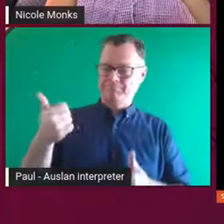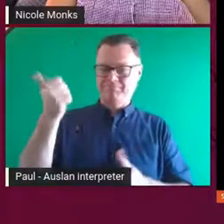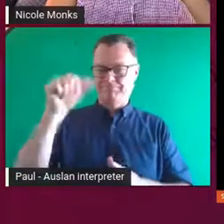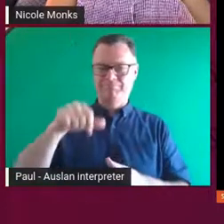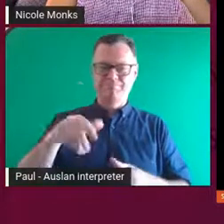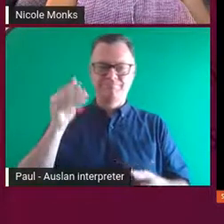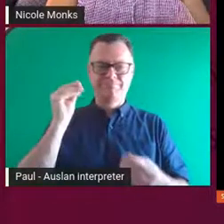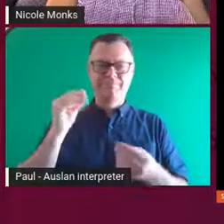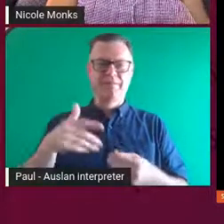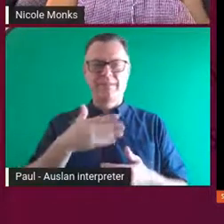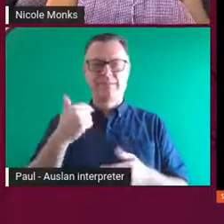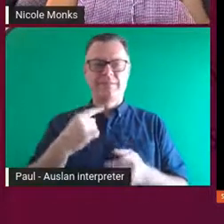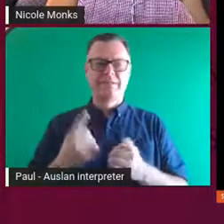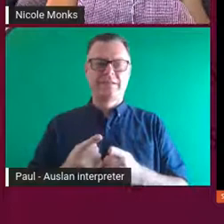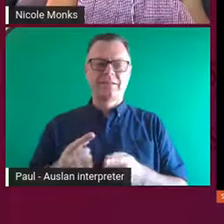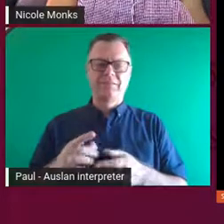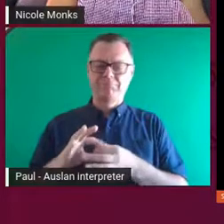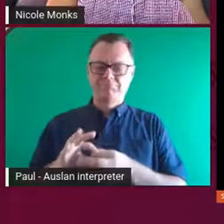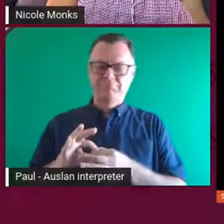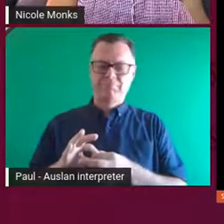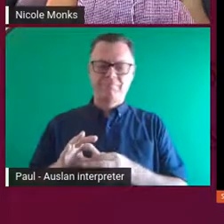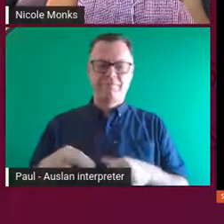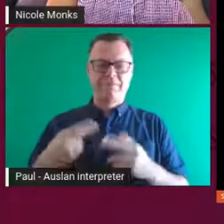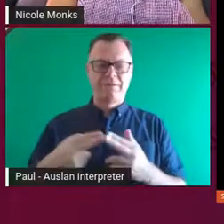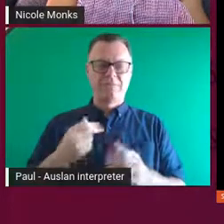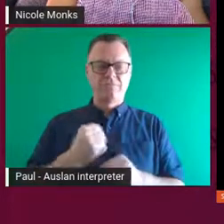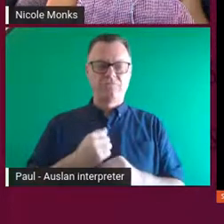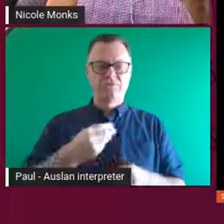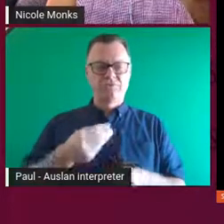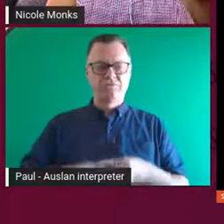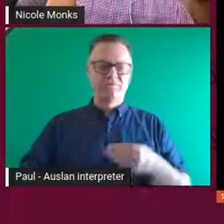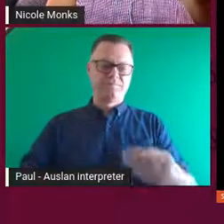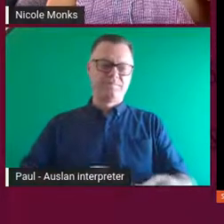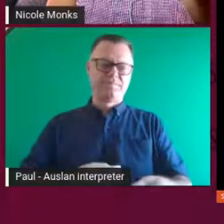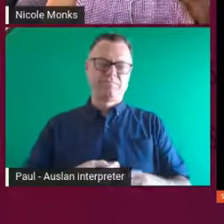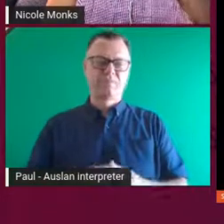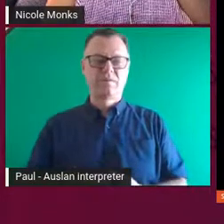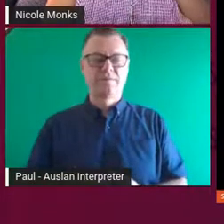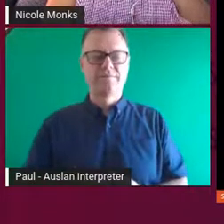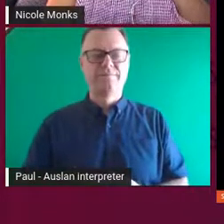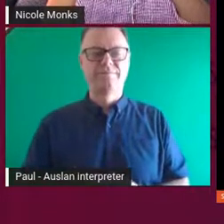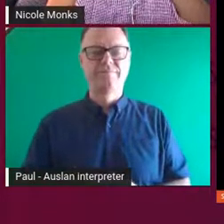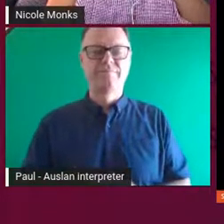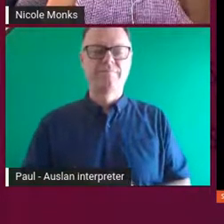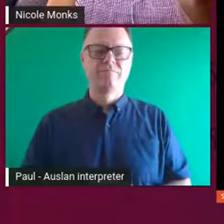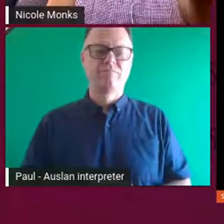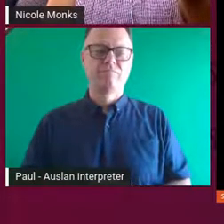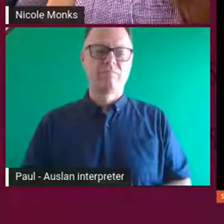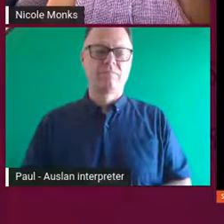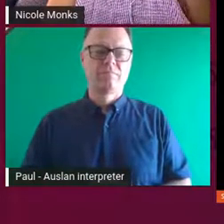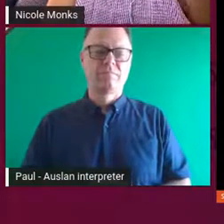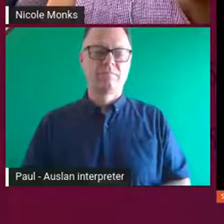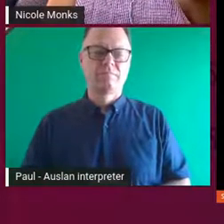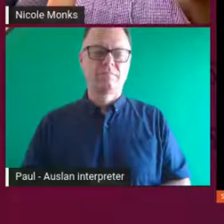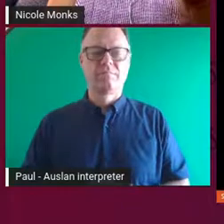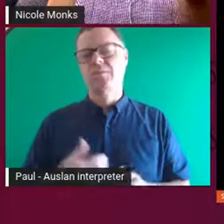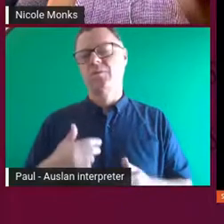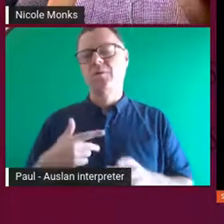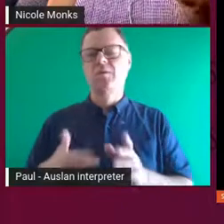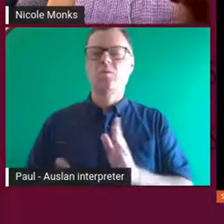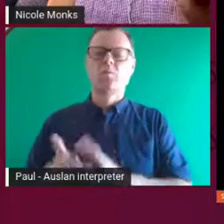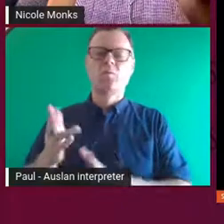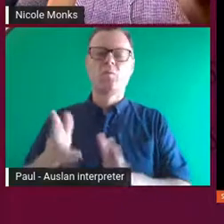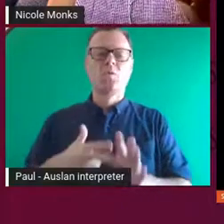intergenerational, that connection, you know, the actual taking, the actual sort of gathering of things